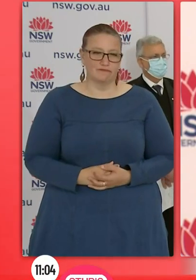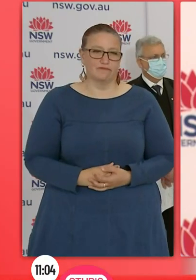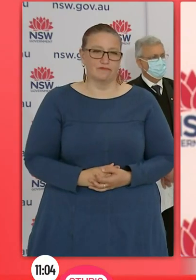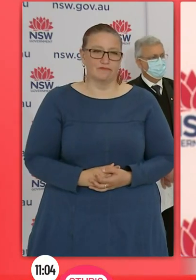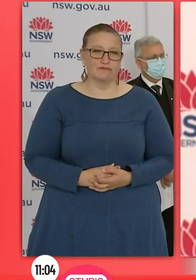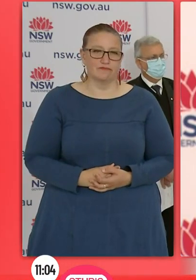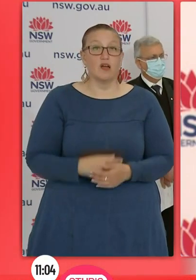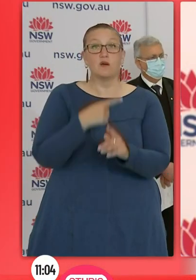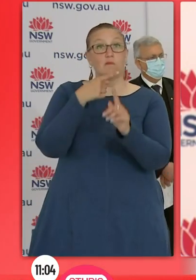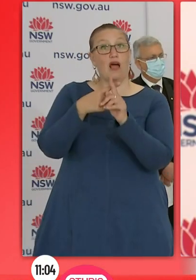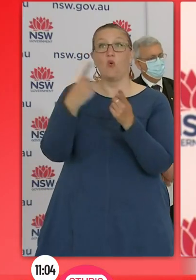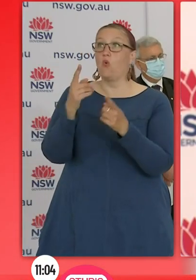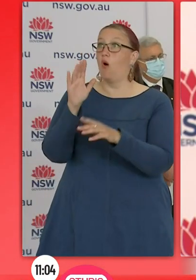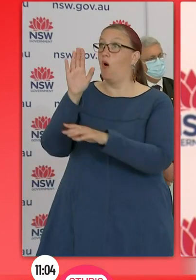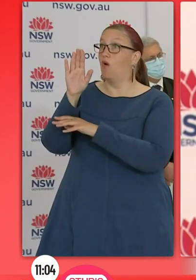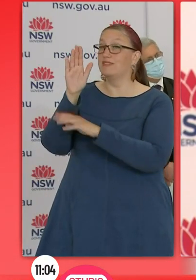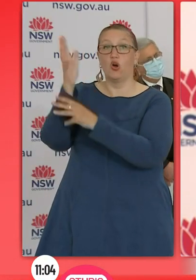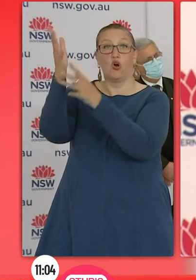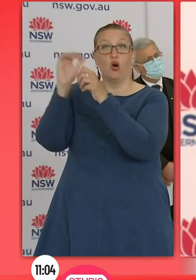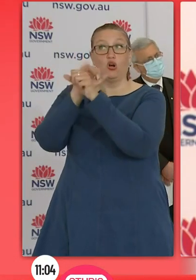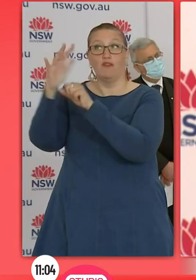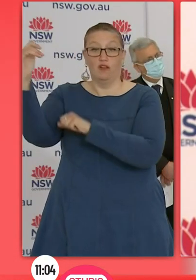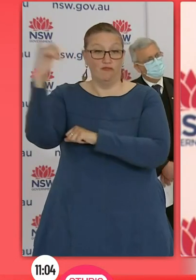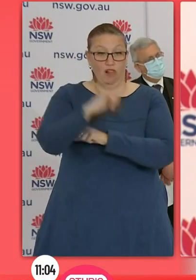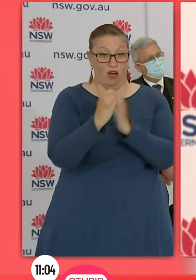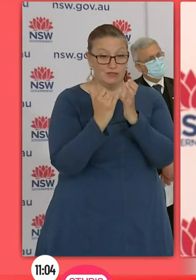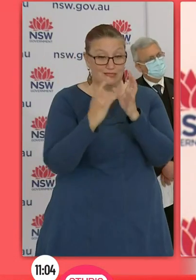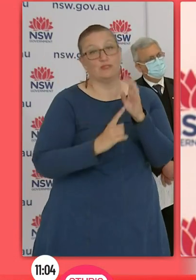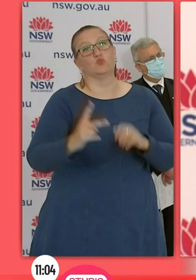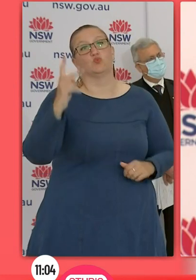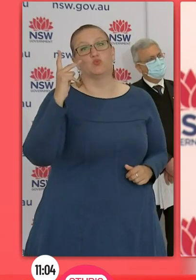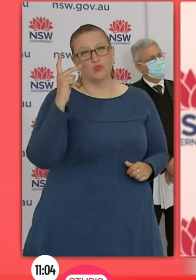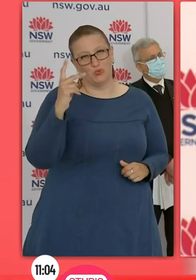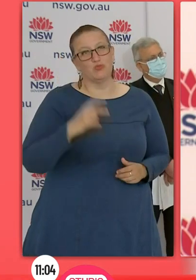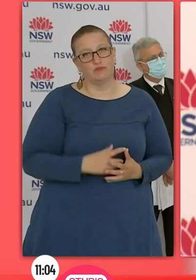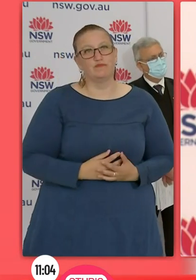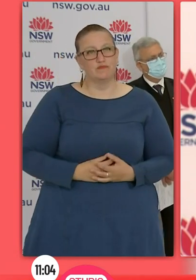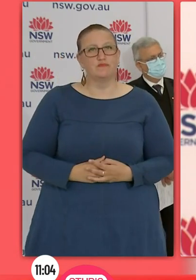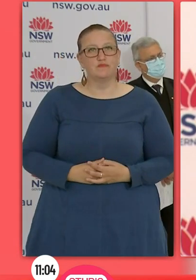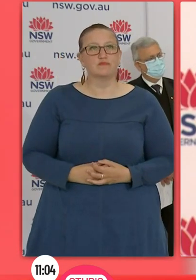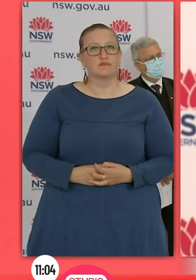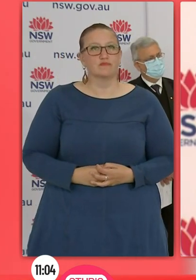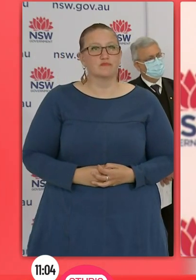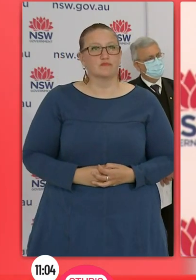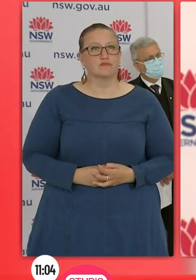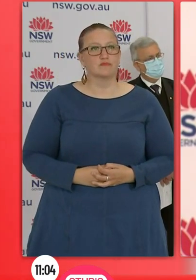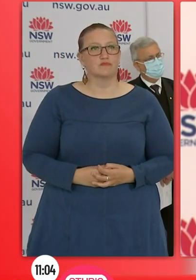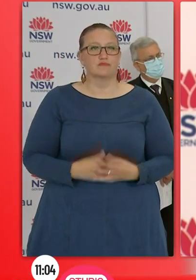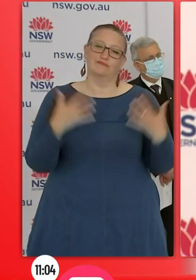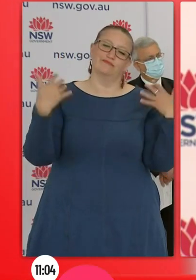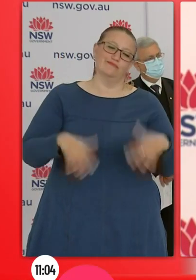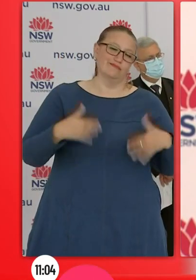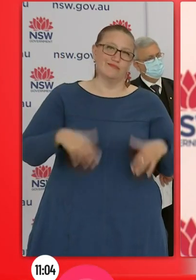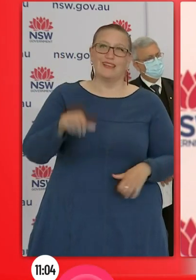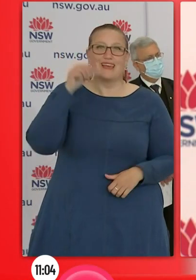also two overseas cases. Again the people of New South Wales came out in record numbers